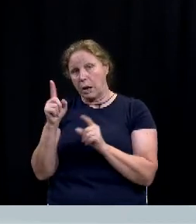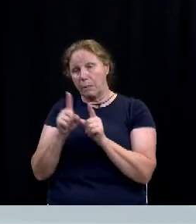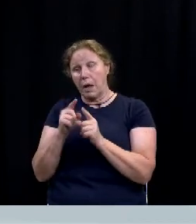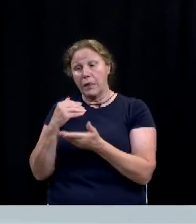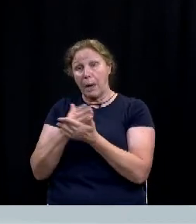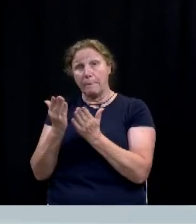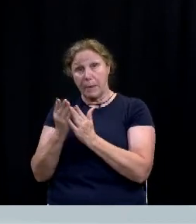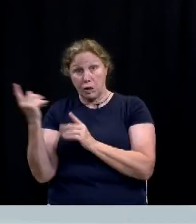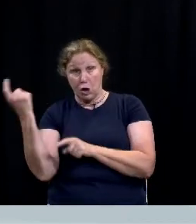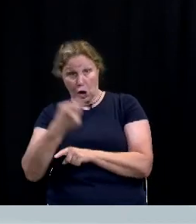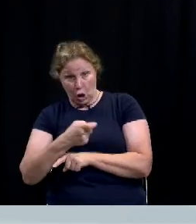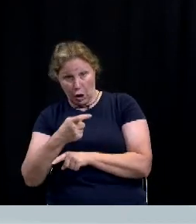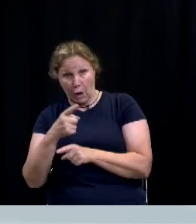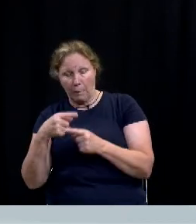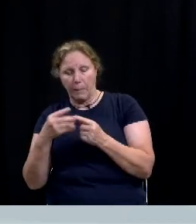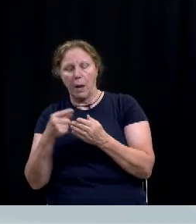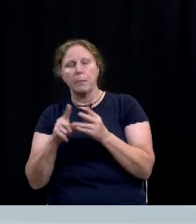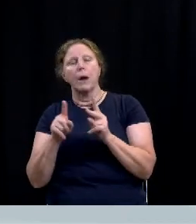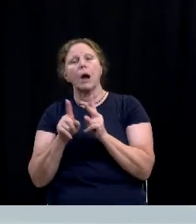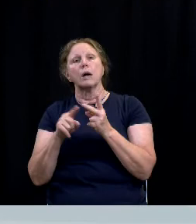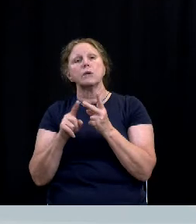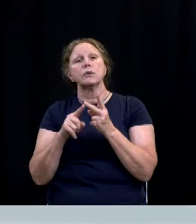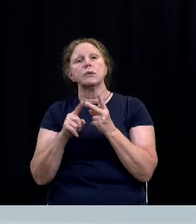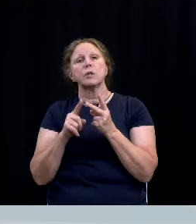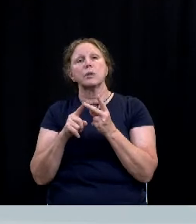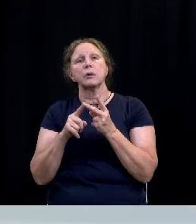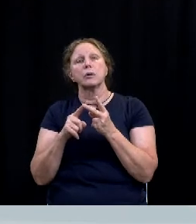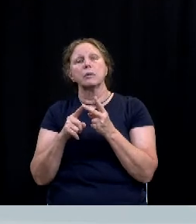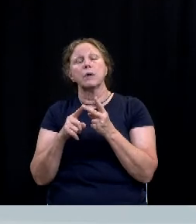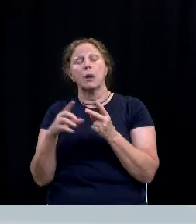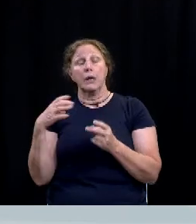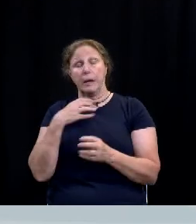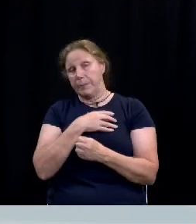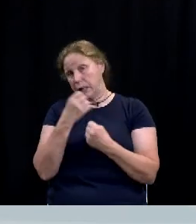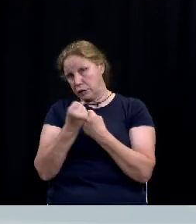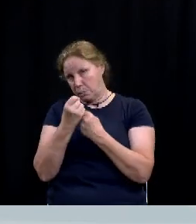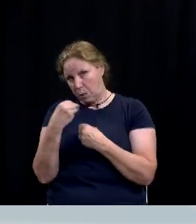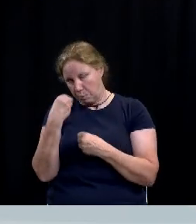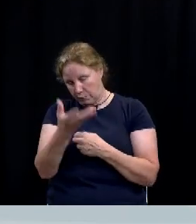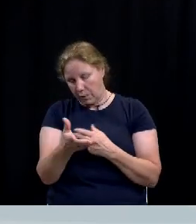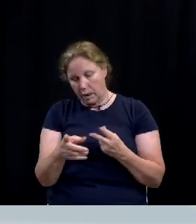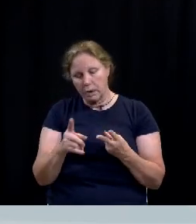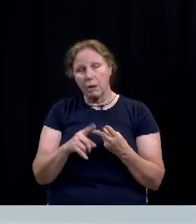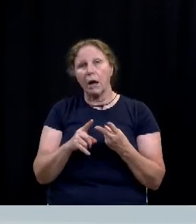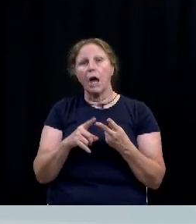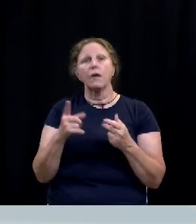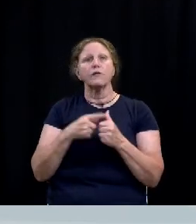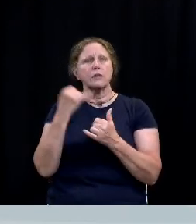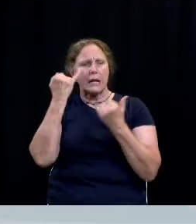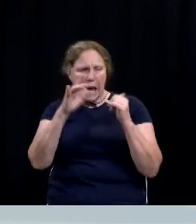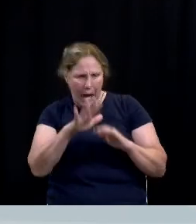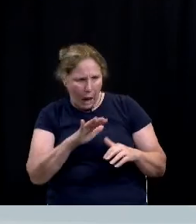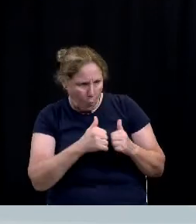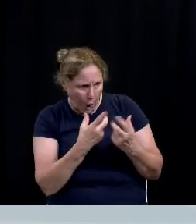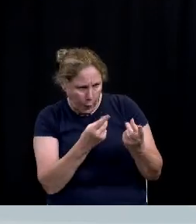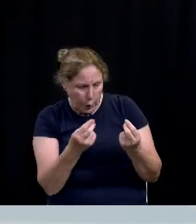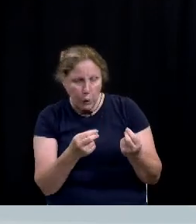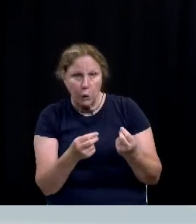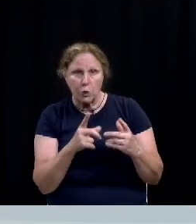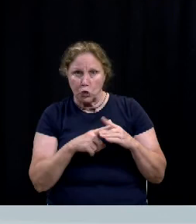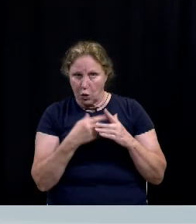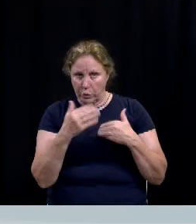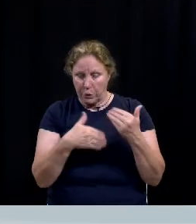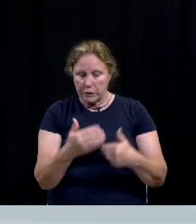contribution but they really bought a lot of the committee support to us and a lot of the initial ideas on how to get this event off the ground